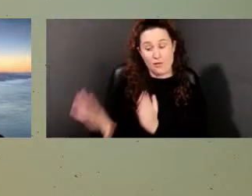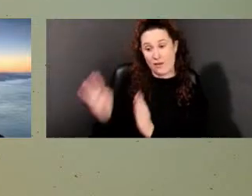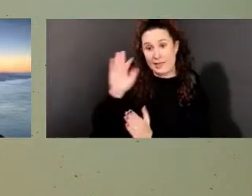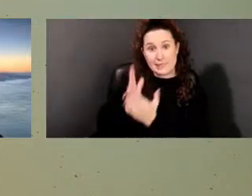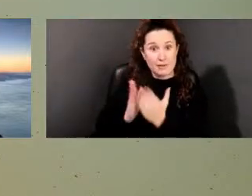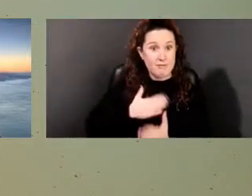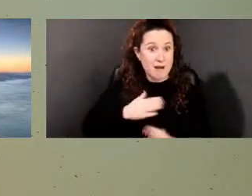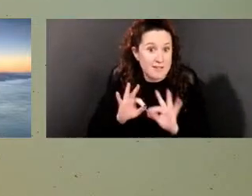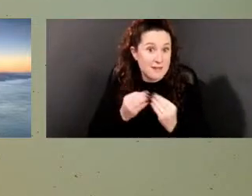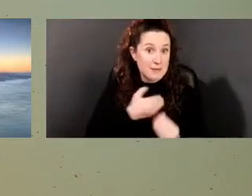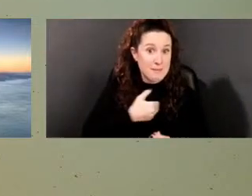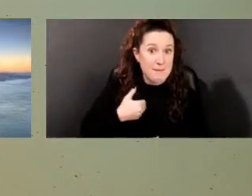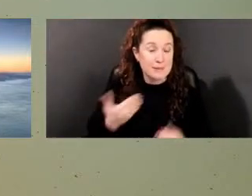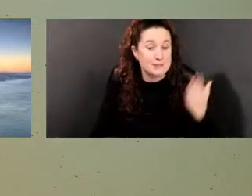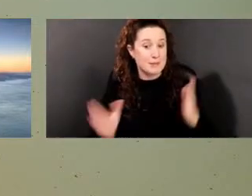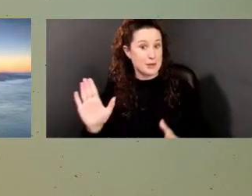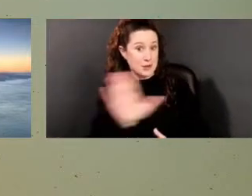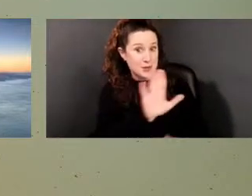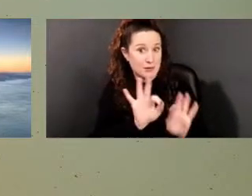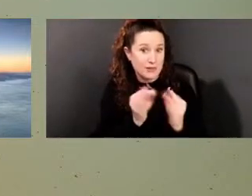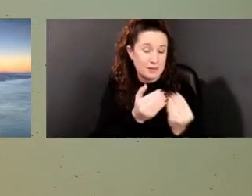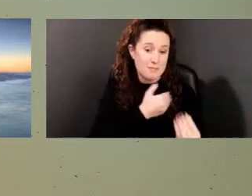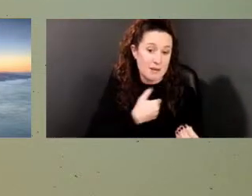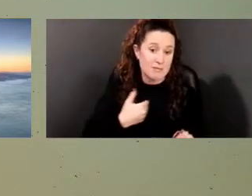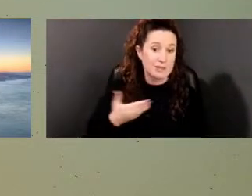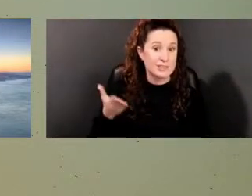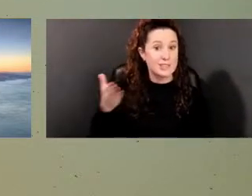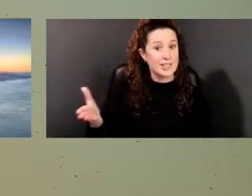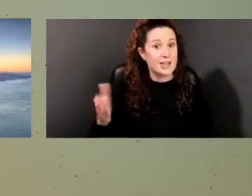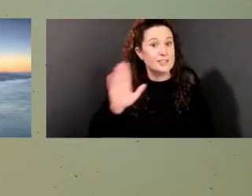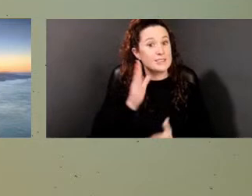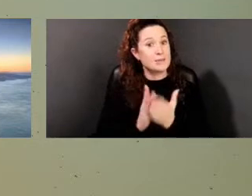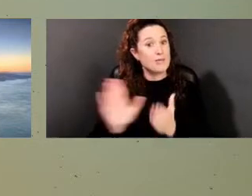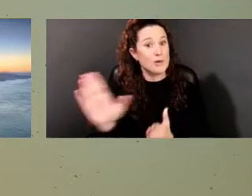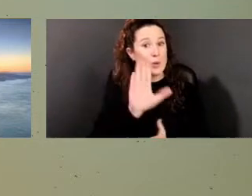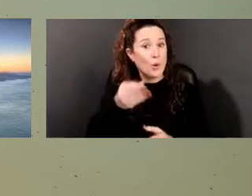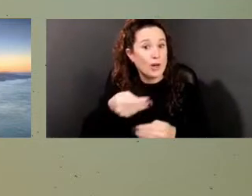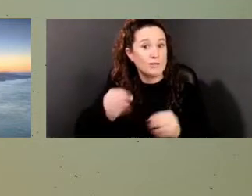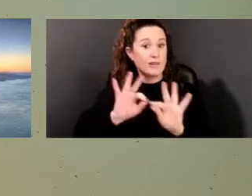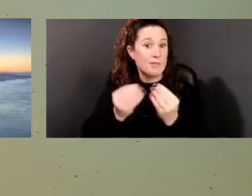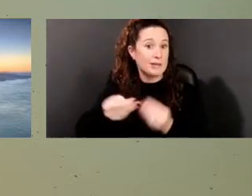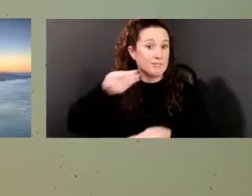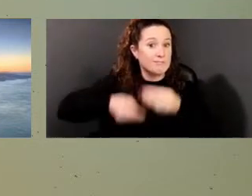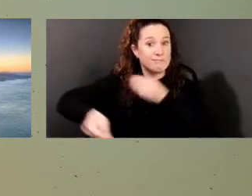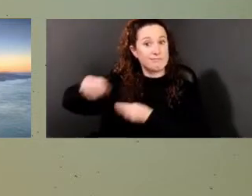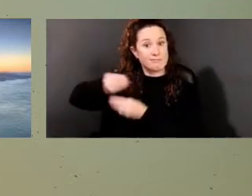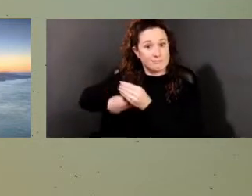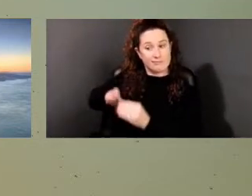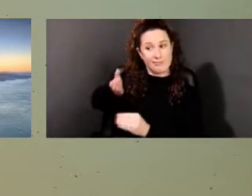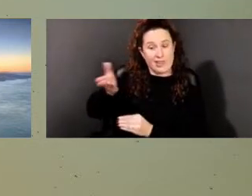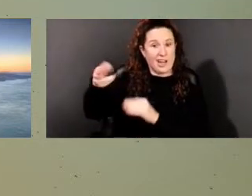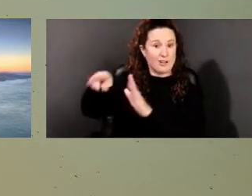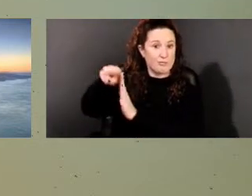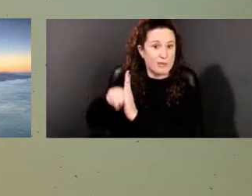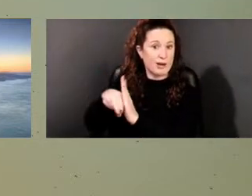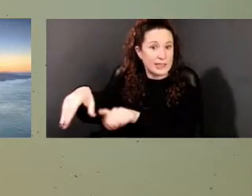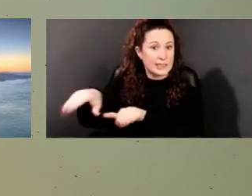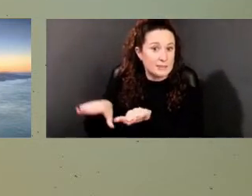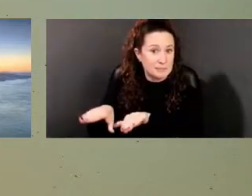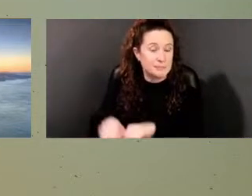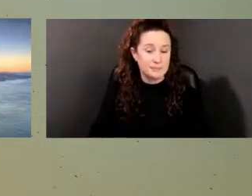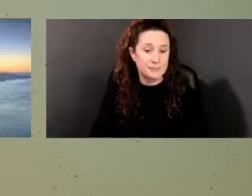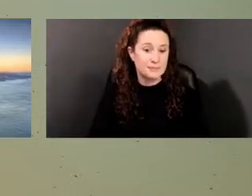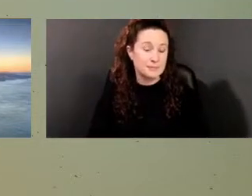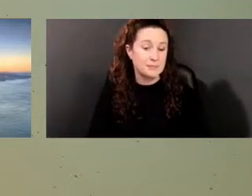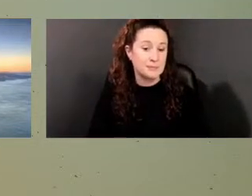of yours who might also be some ancestors for us who might be buried there. And with that, I suppose